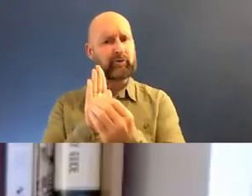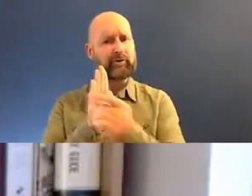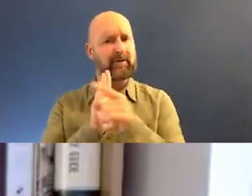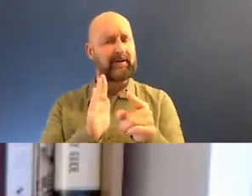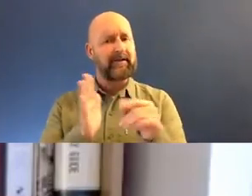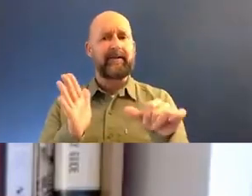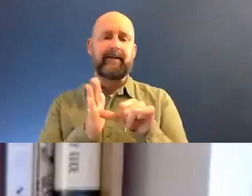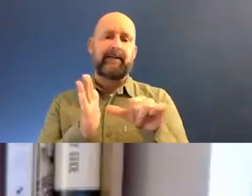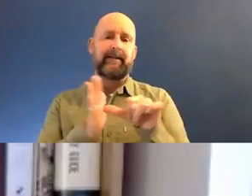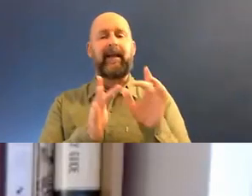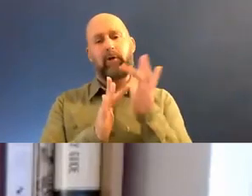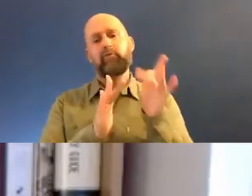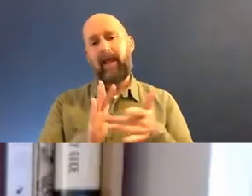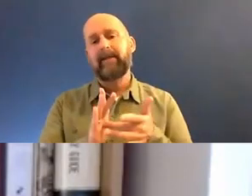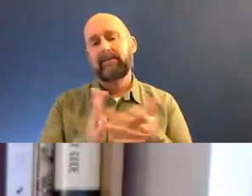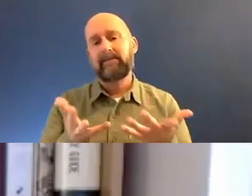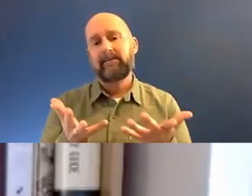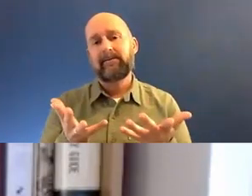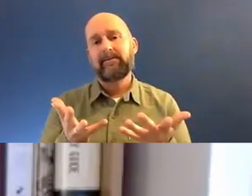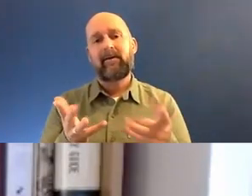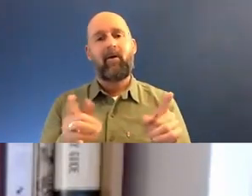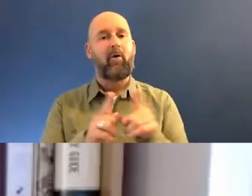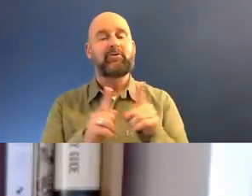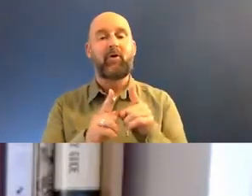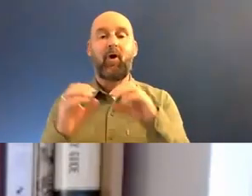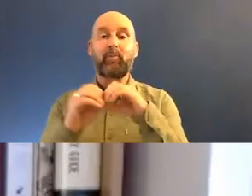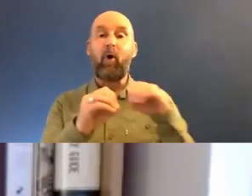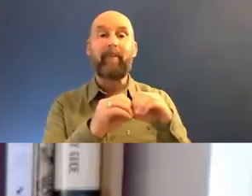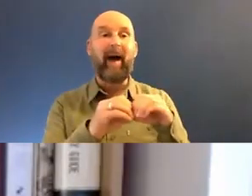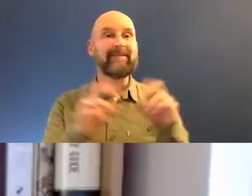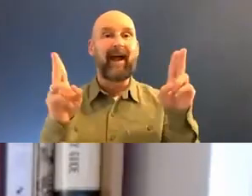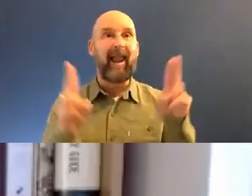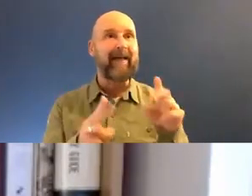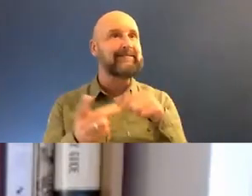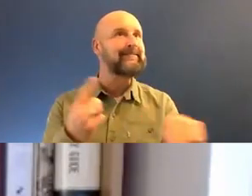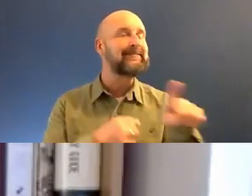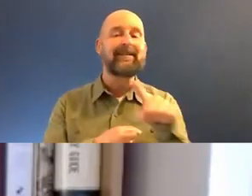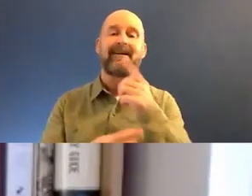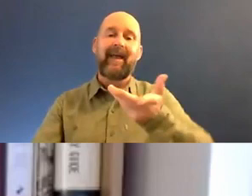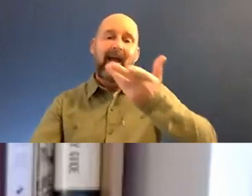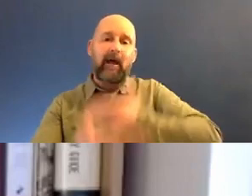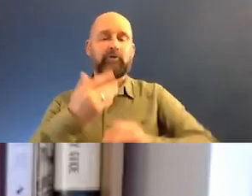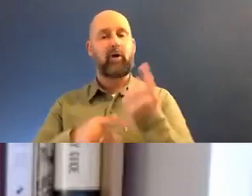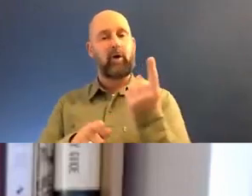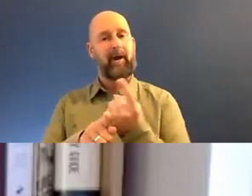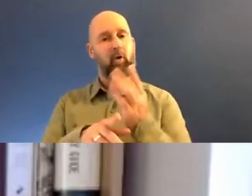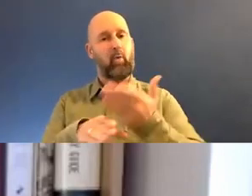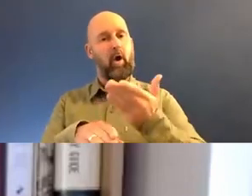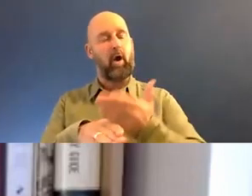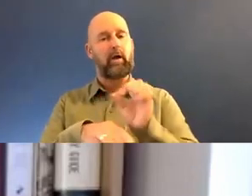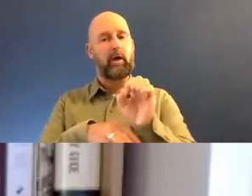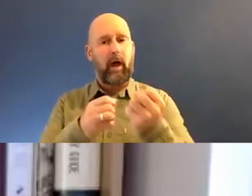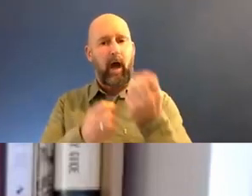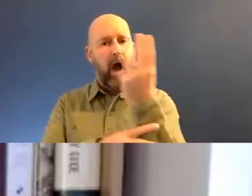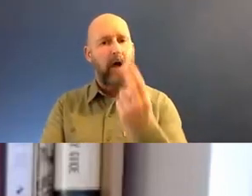challenges of the internet and the world shortage of broadband. But if you'd like to tell us a bit about your practice and how you've developed as an artist